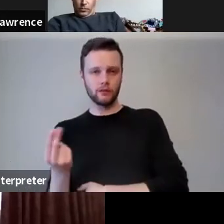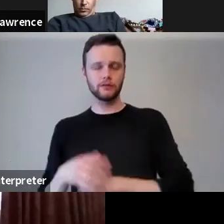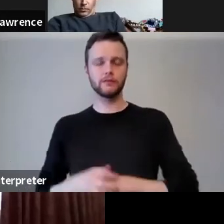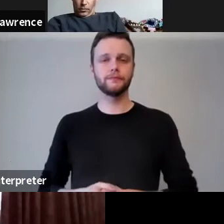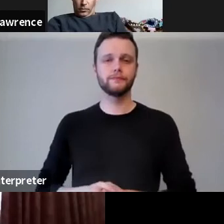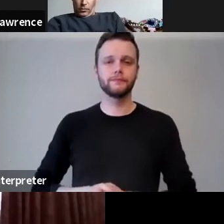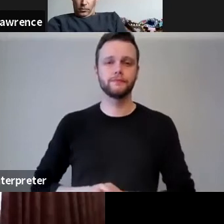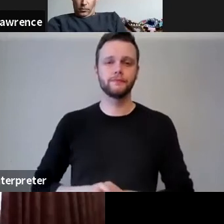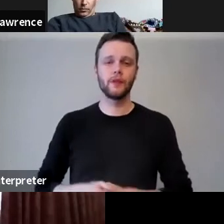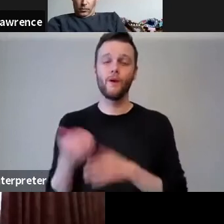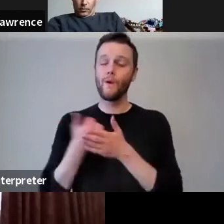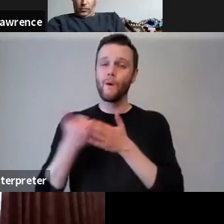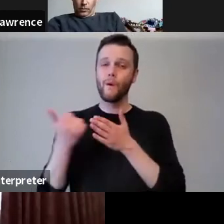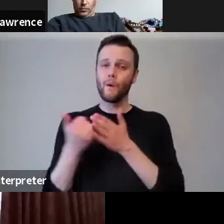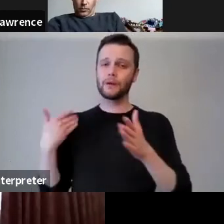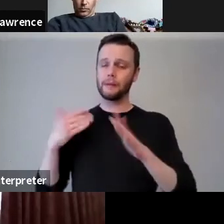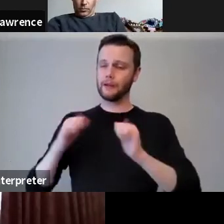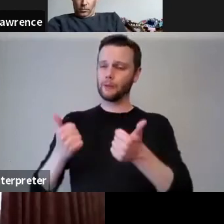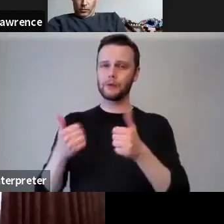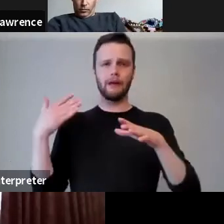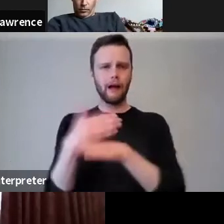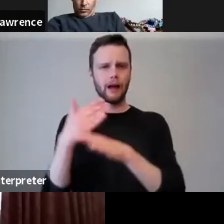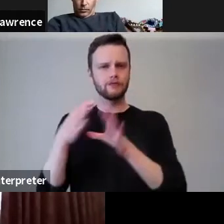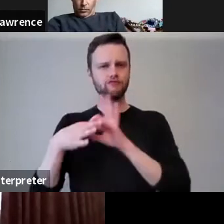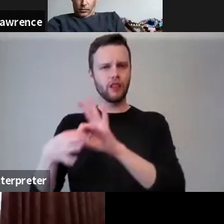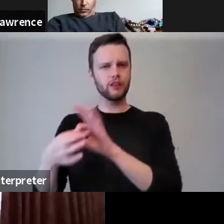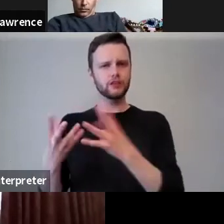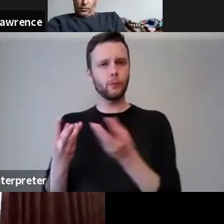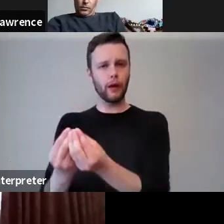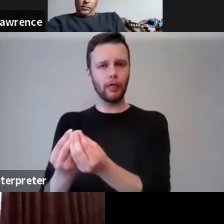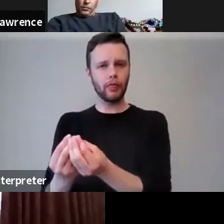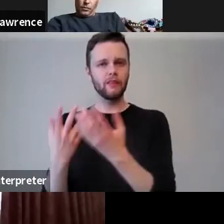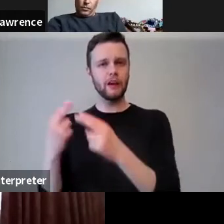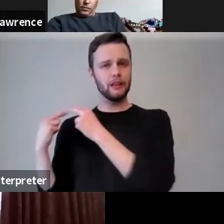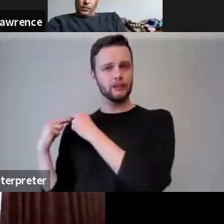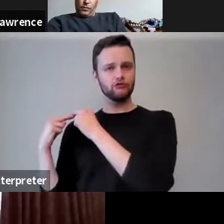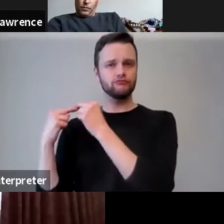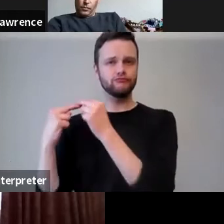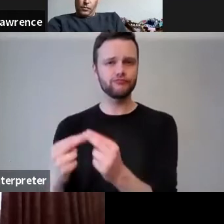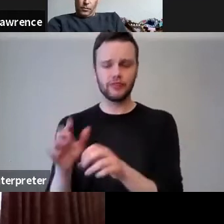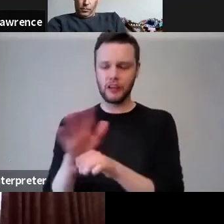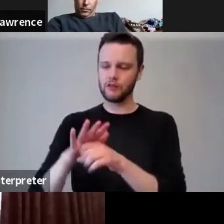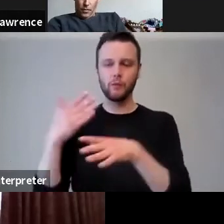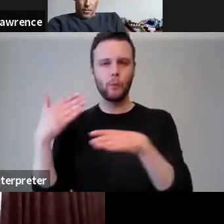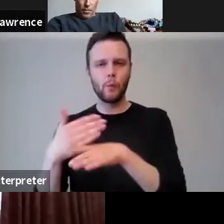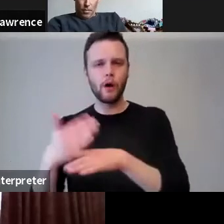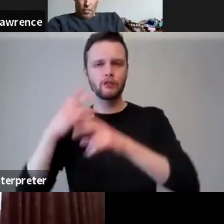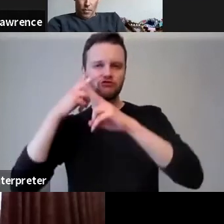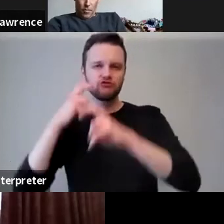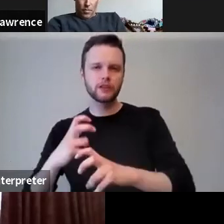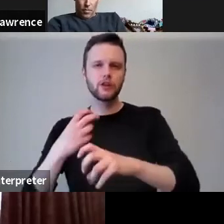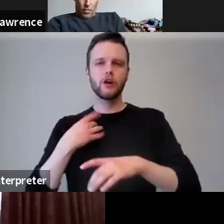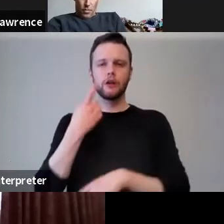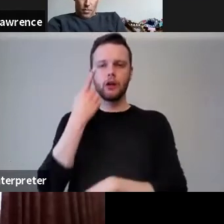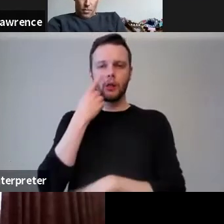always had a good active relationship with them from very traditional areas of work in research, whether it's looking